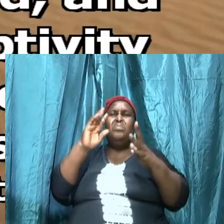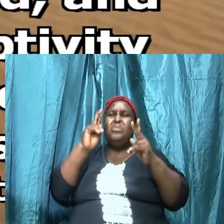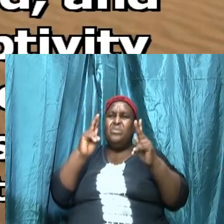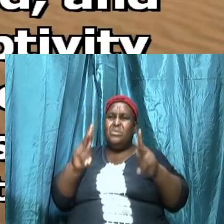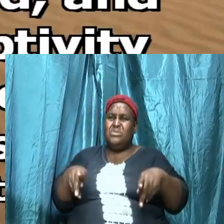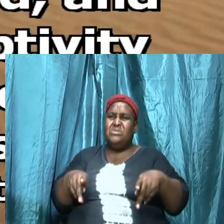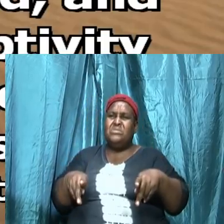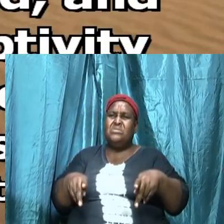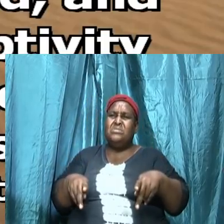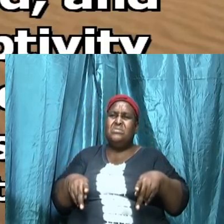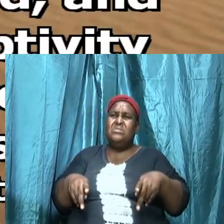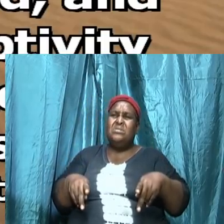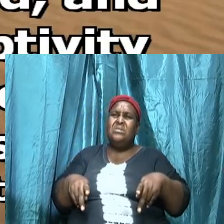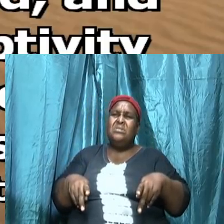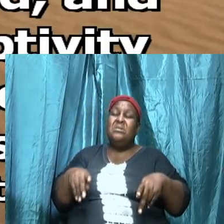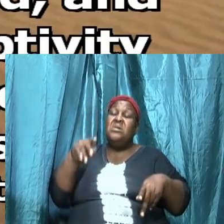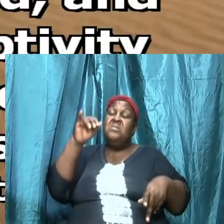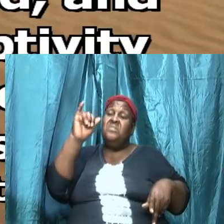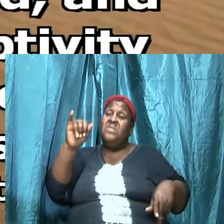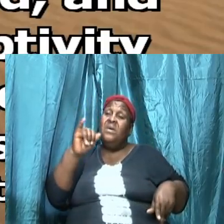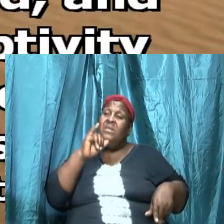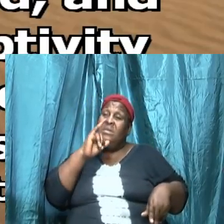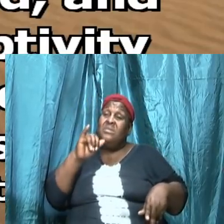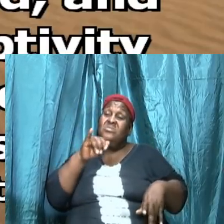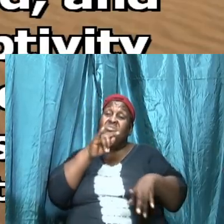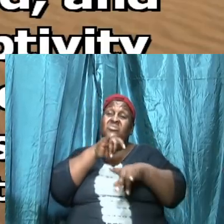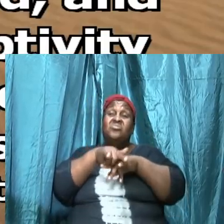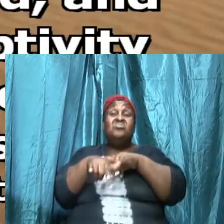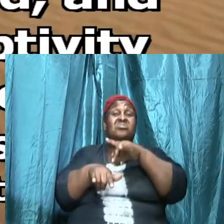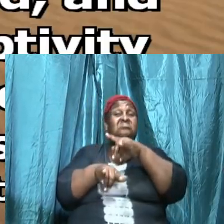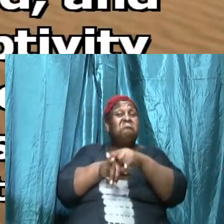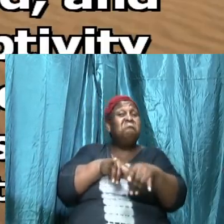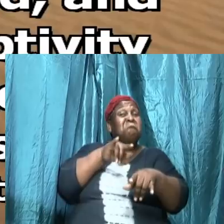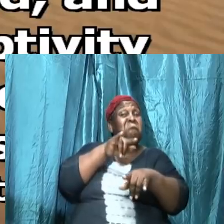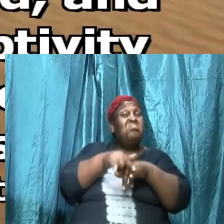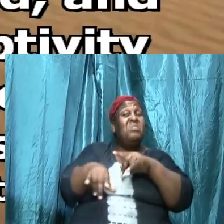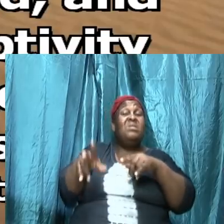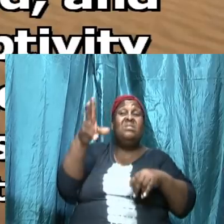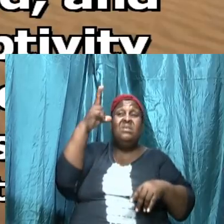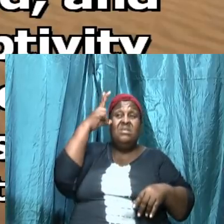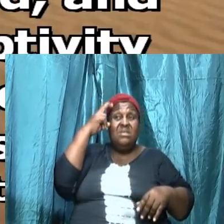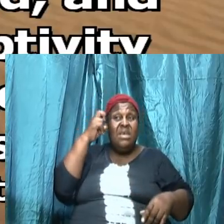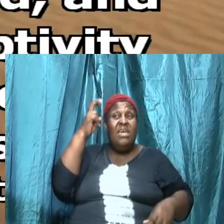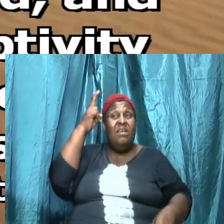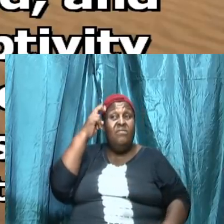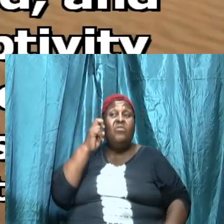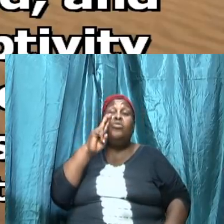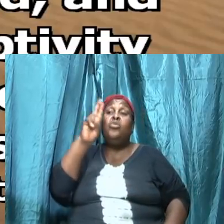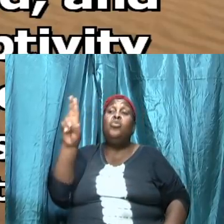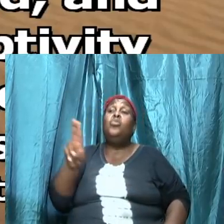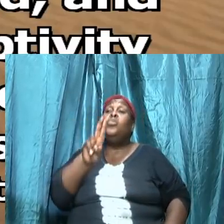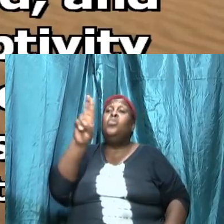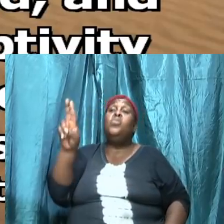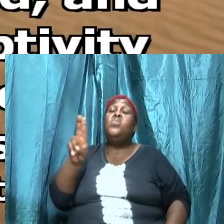pick it up and that is the strategy that the adversary used many marriages